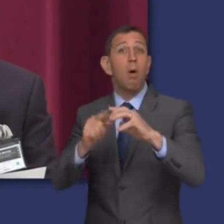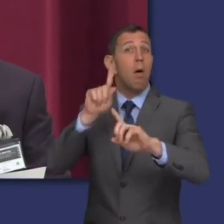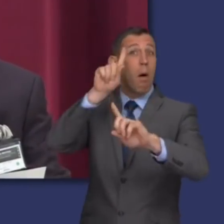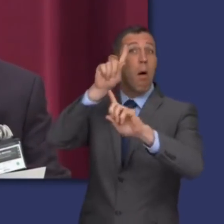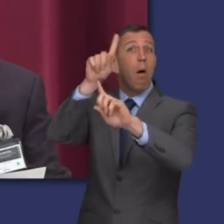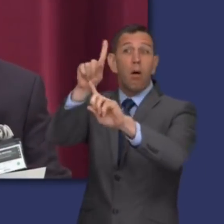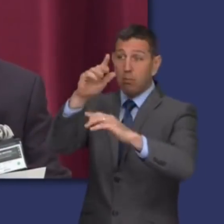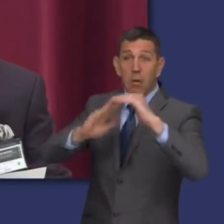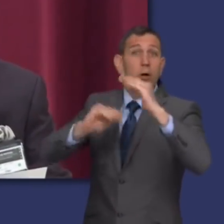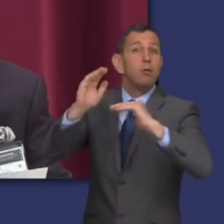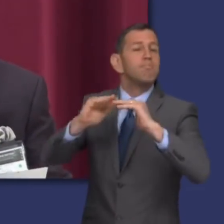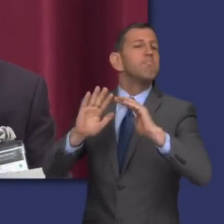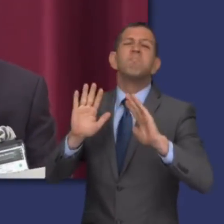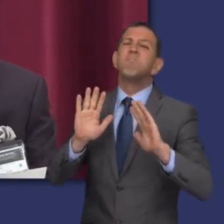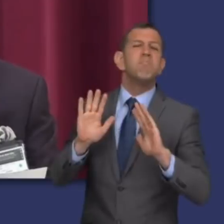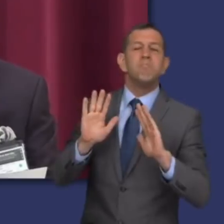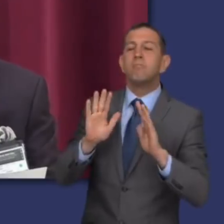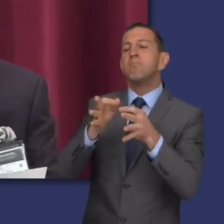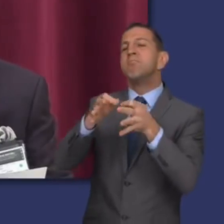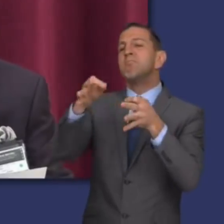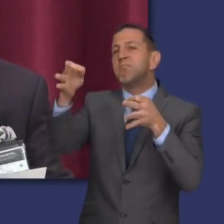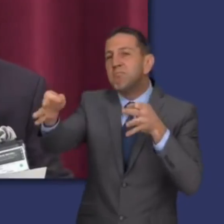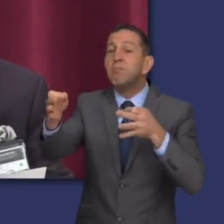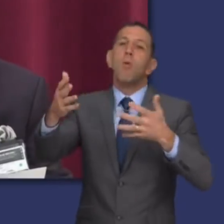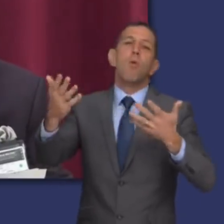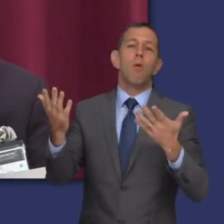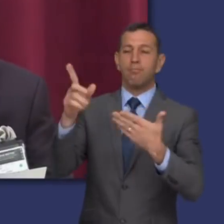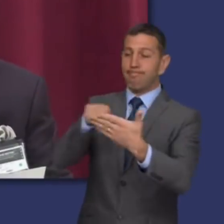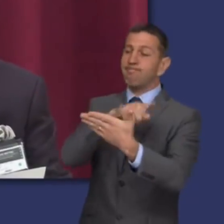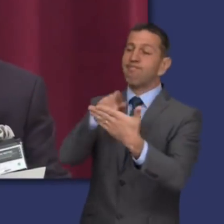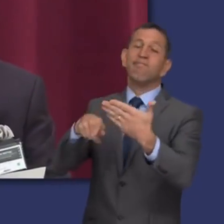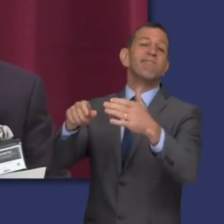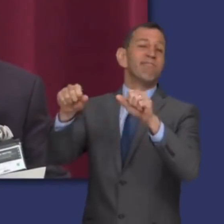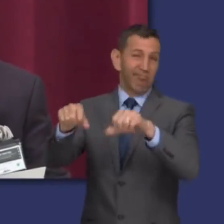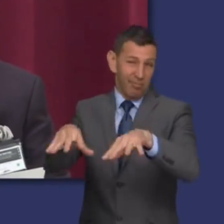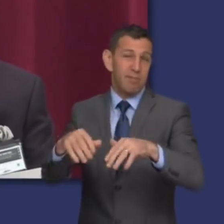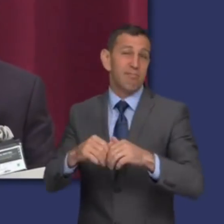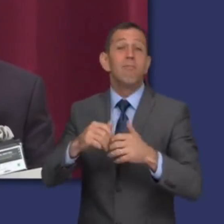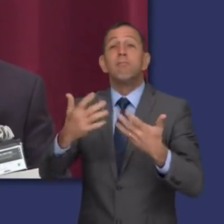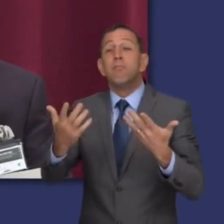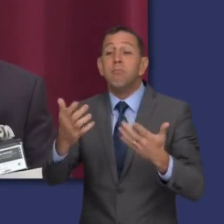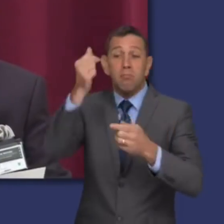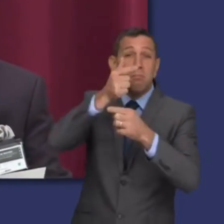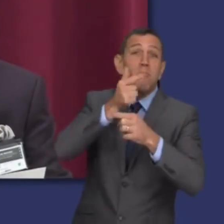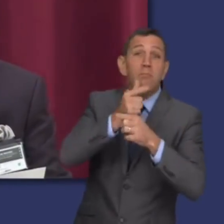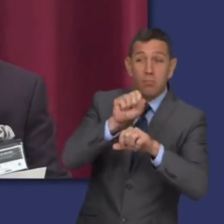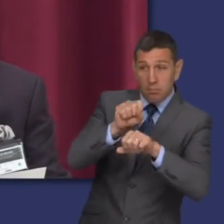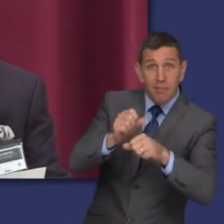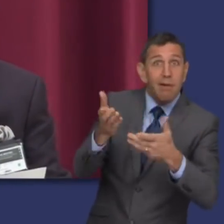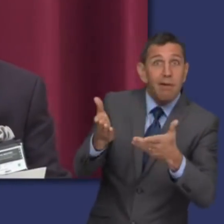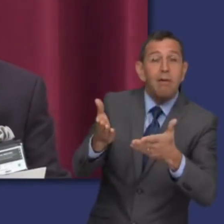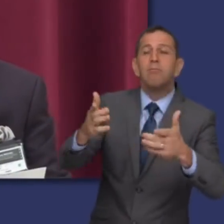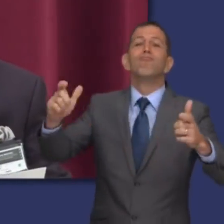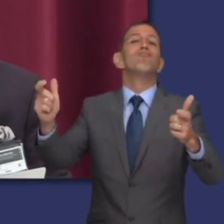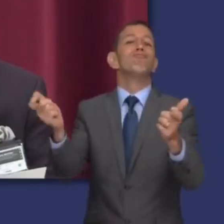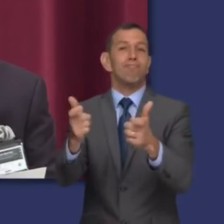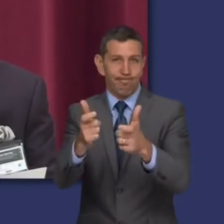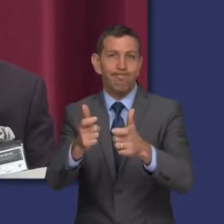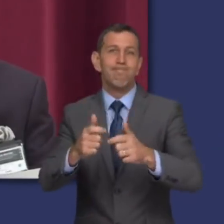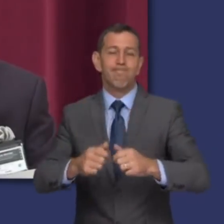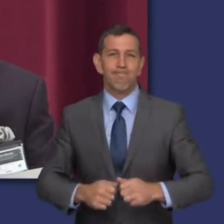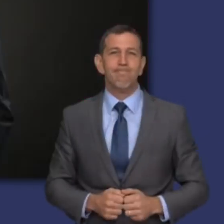worldwide be delayed, reduced in scope, or in some cases,